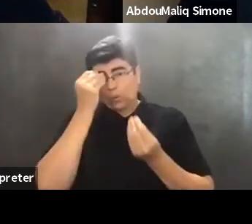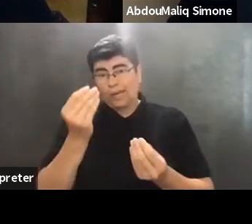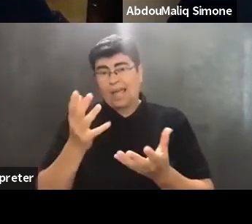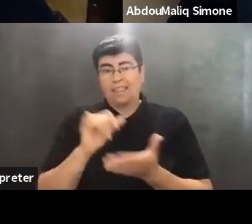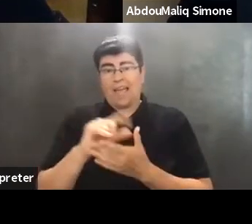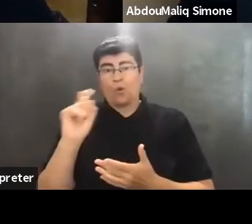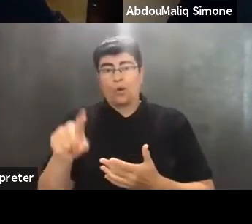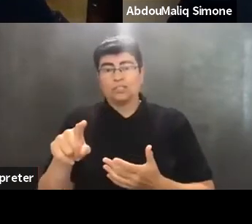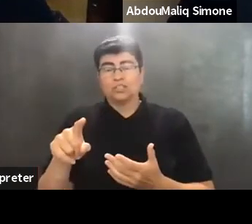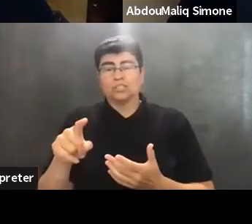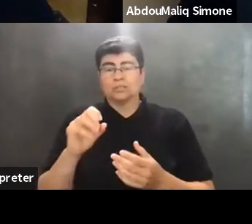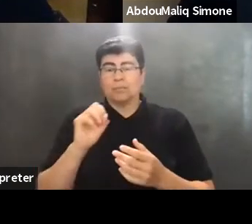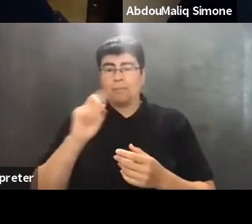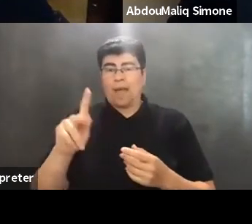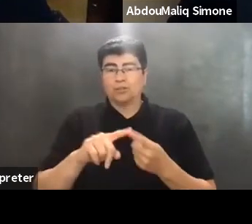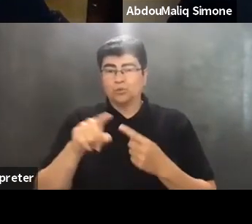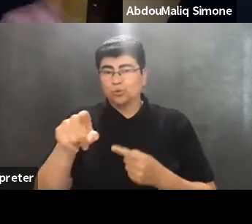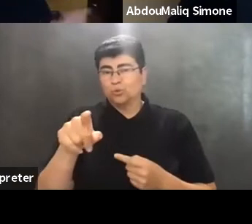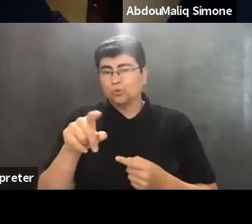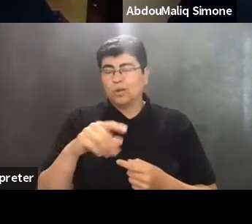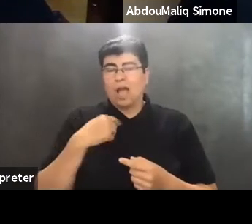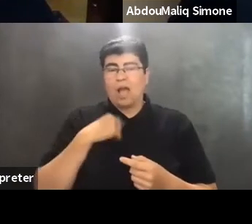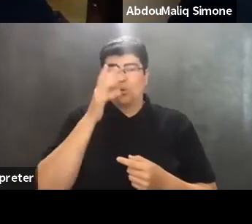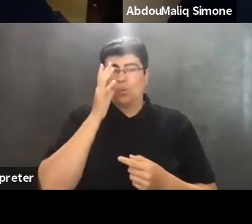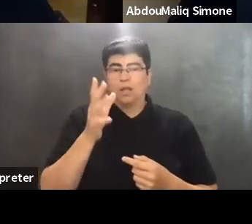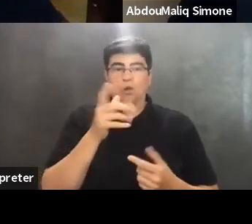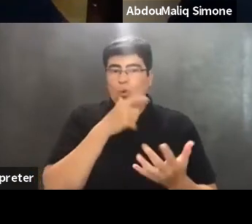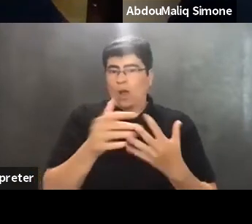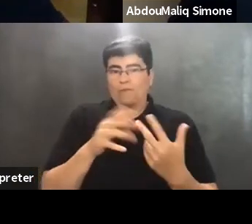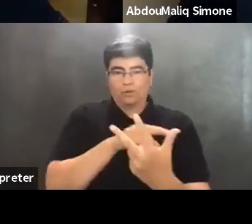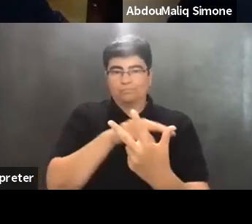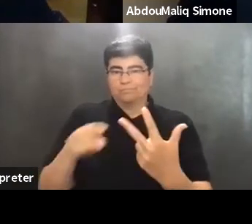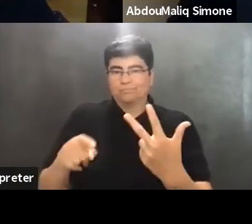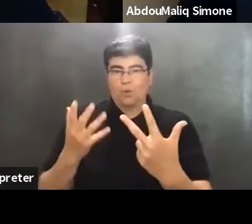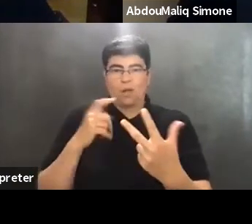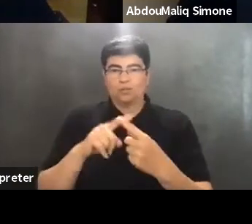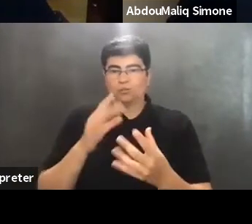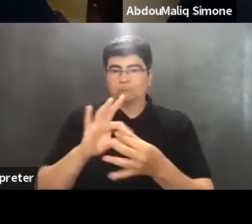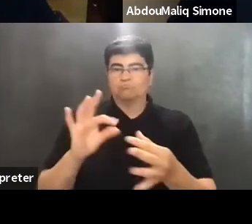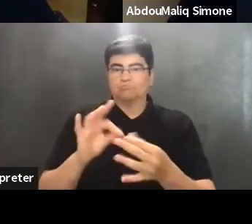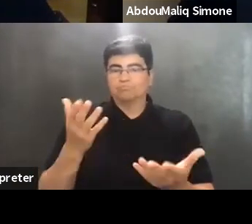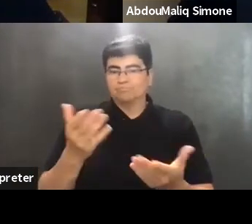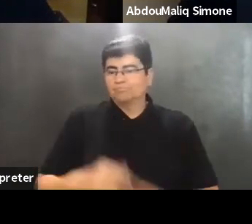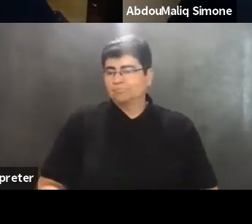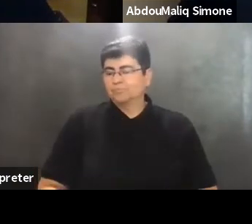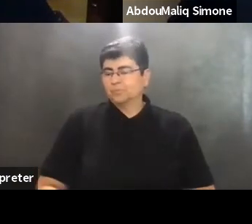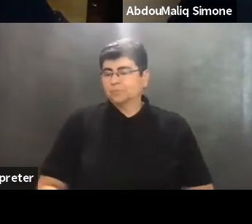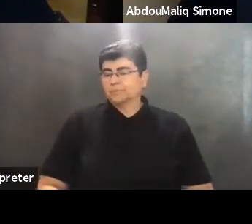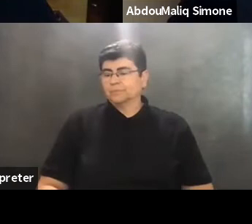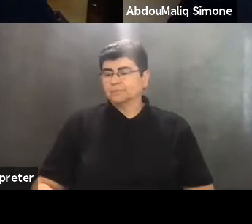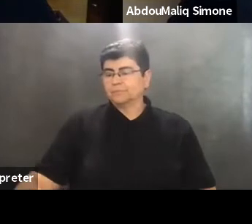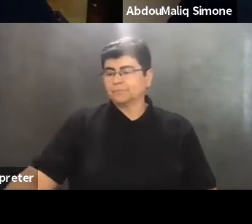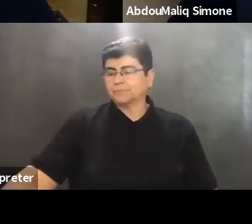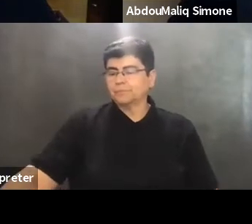back to you, and I'll just, whoever would like to jump